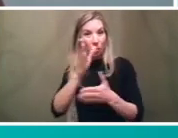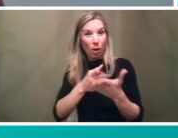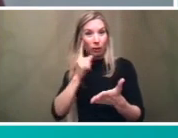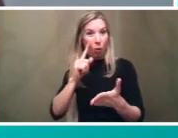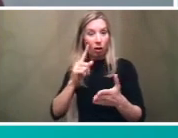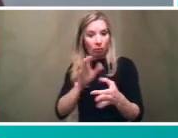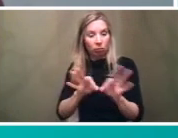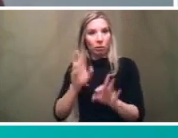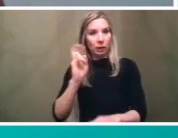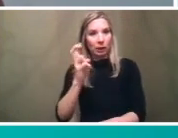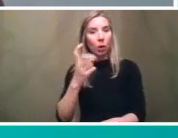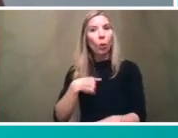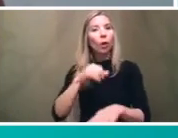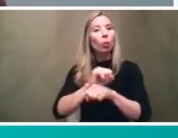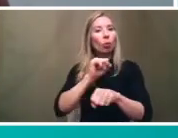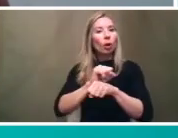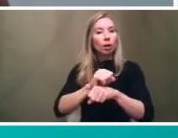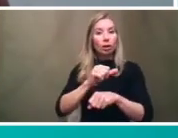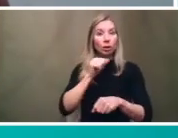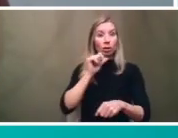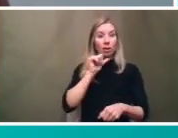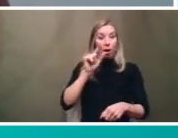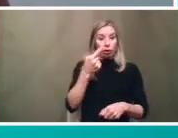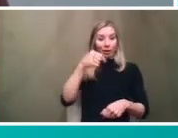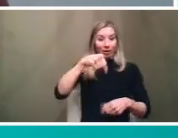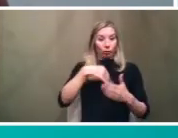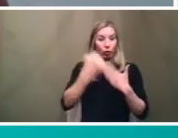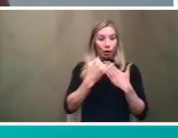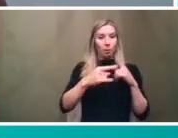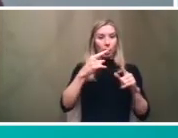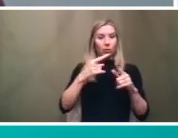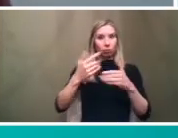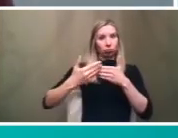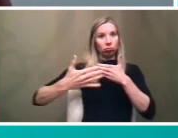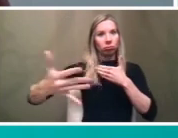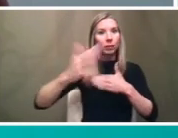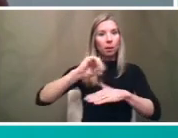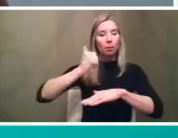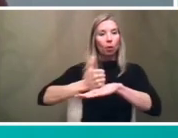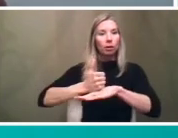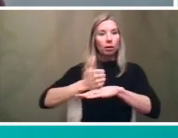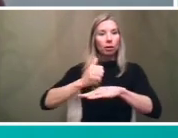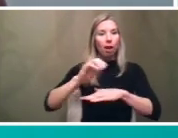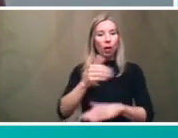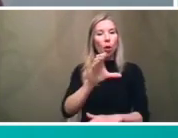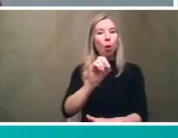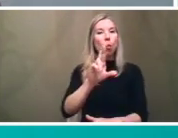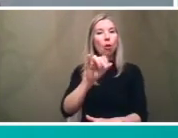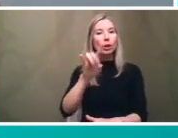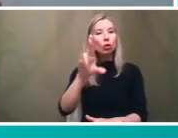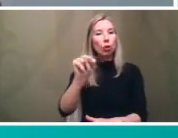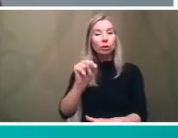you know beyond the lifetime of this project um we'll be working on implementation of those corridors so um you know we can't